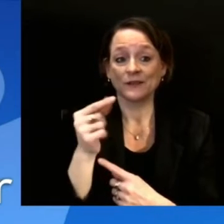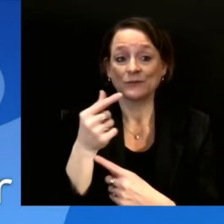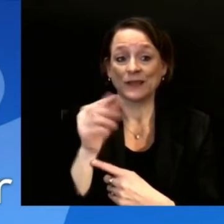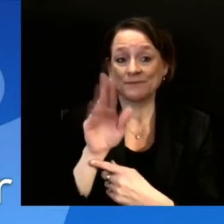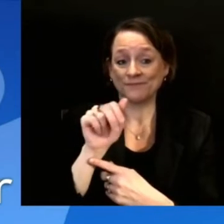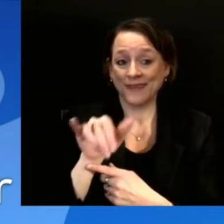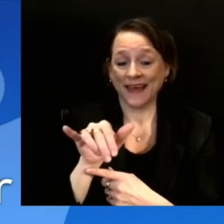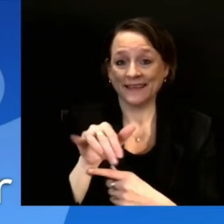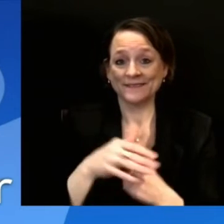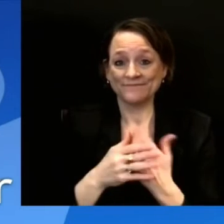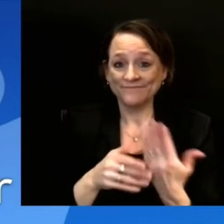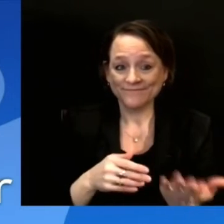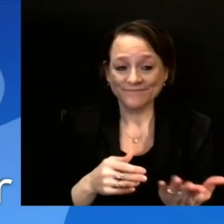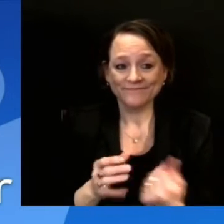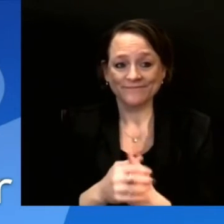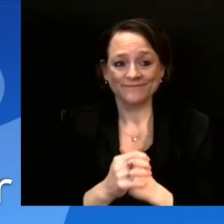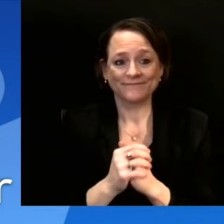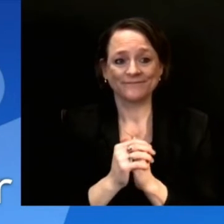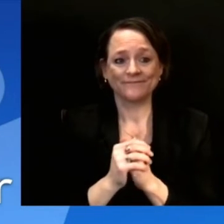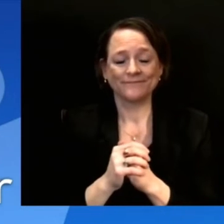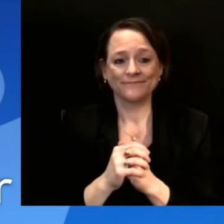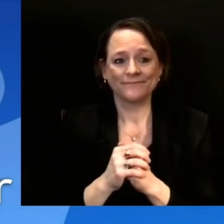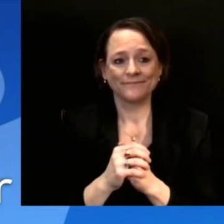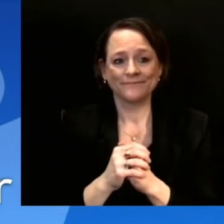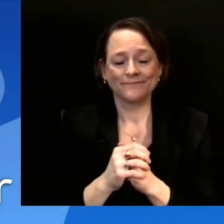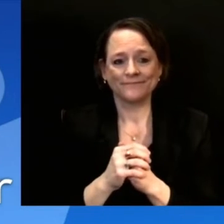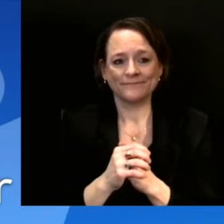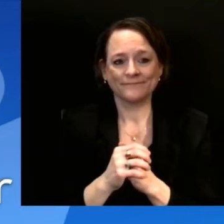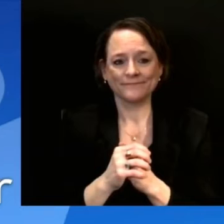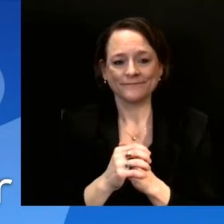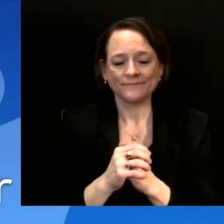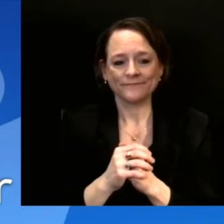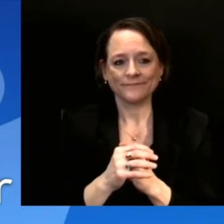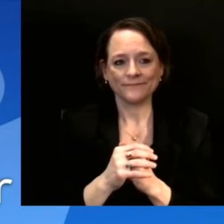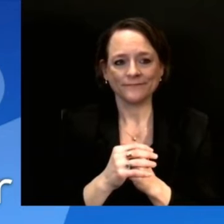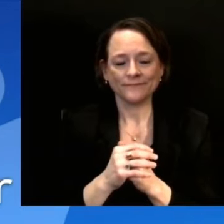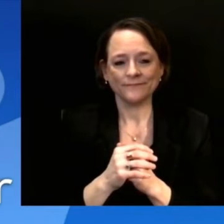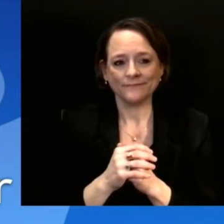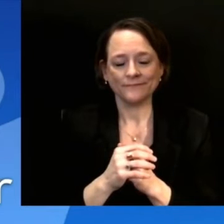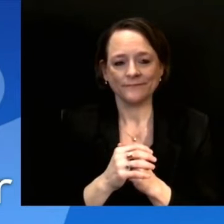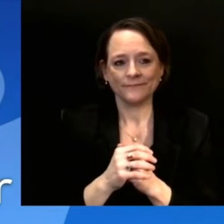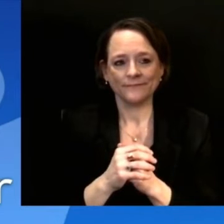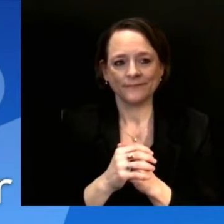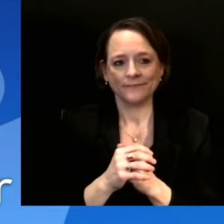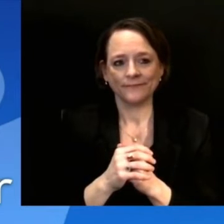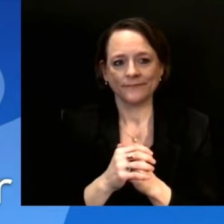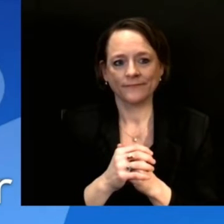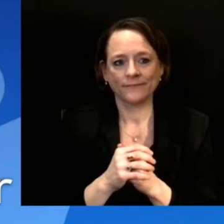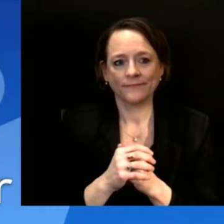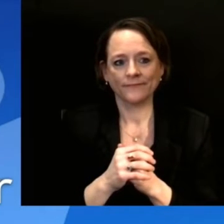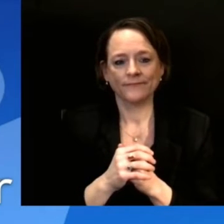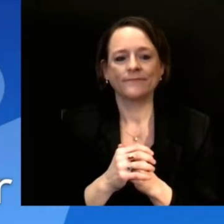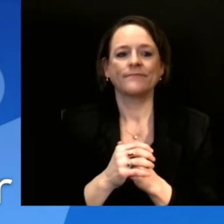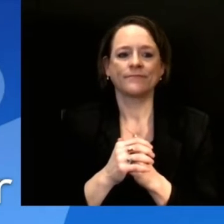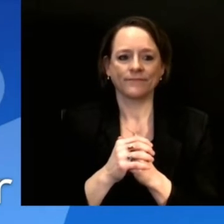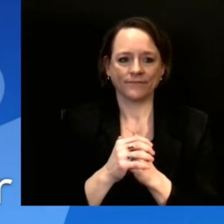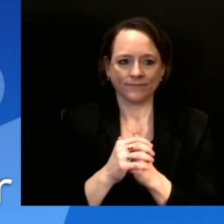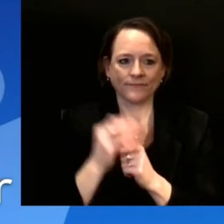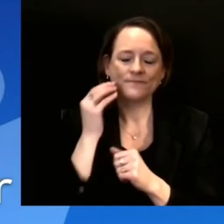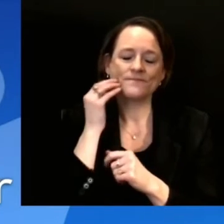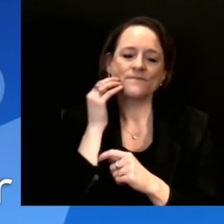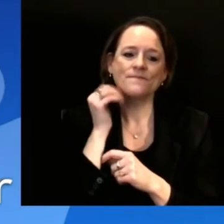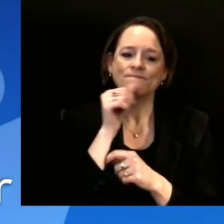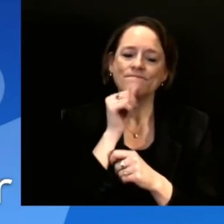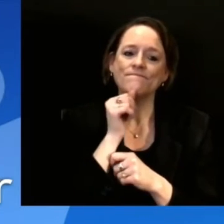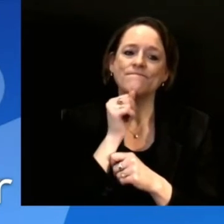Hi there. Thanks for taking my call. So we understand that people need to be patient and wait the turn to get the vaccine. But for people who are eligible